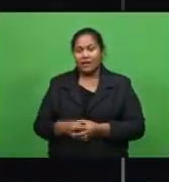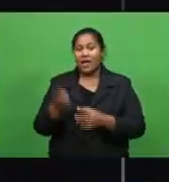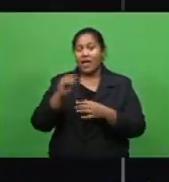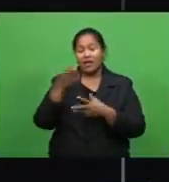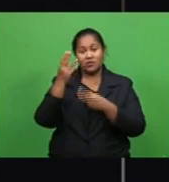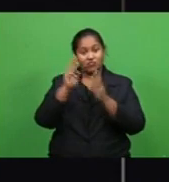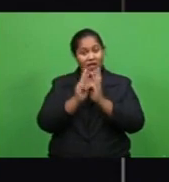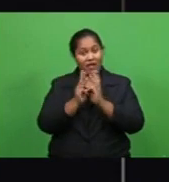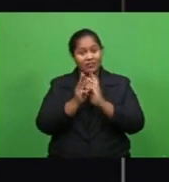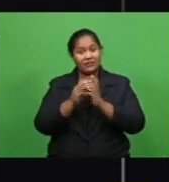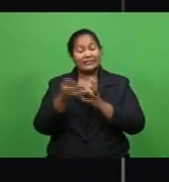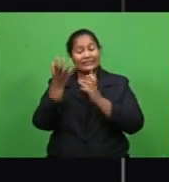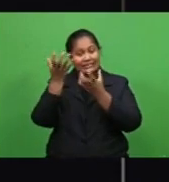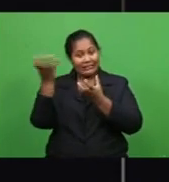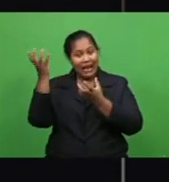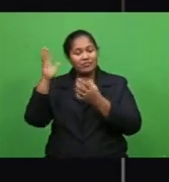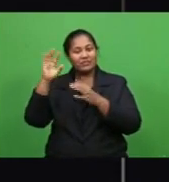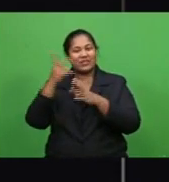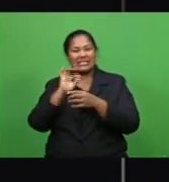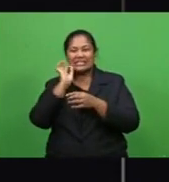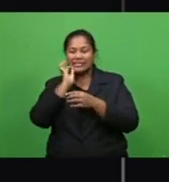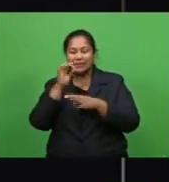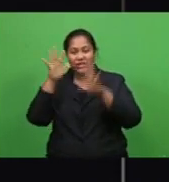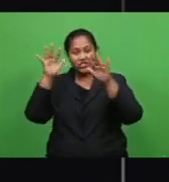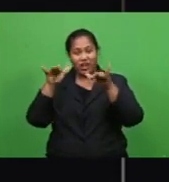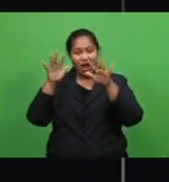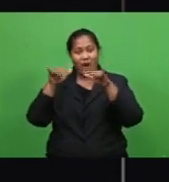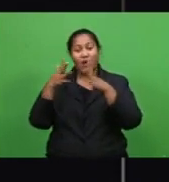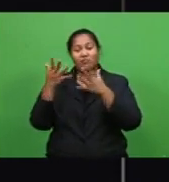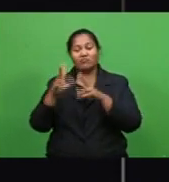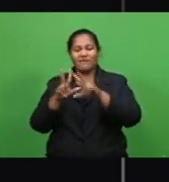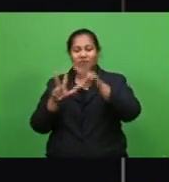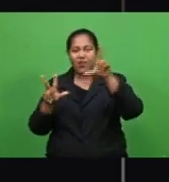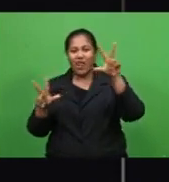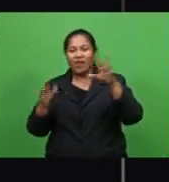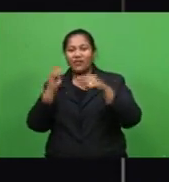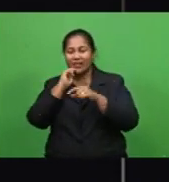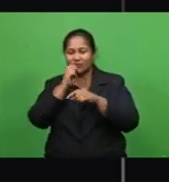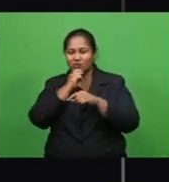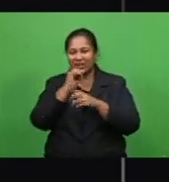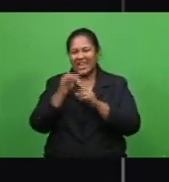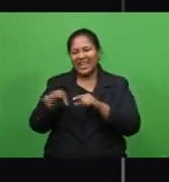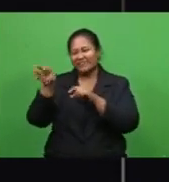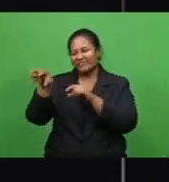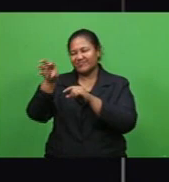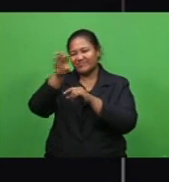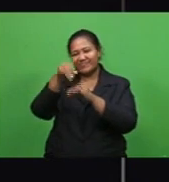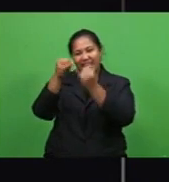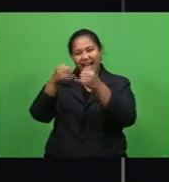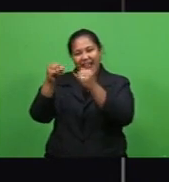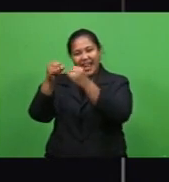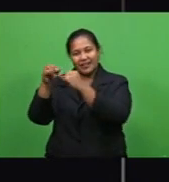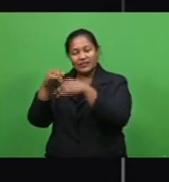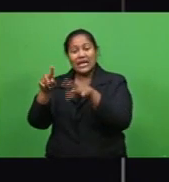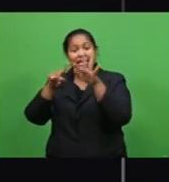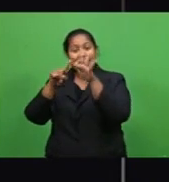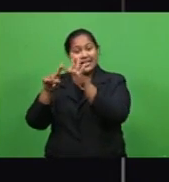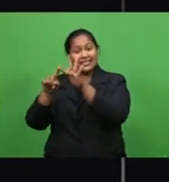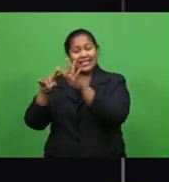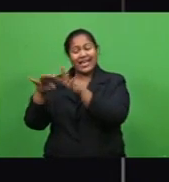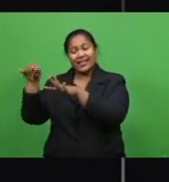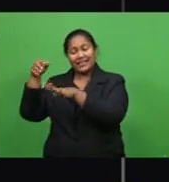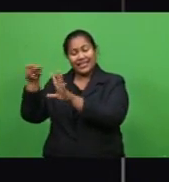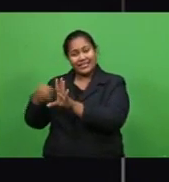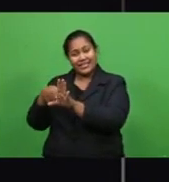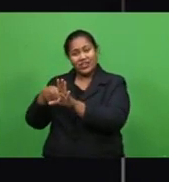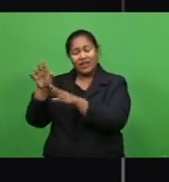in weather cloudy periods with some showers were experienced over vanilla level to the uni and nearby smaller islands eastern and interior VP